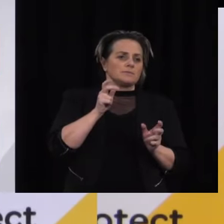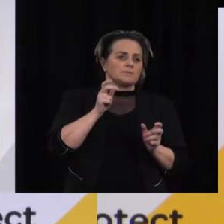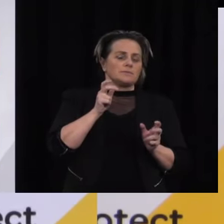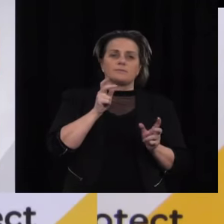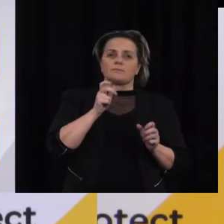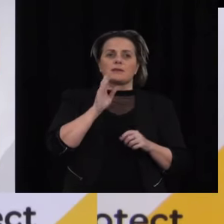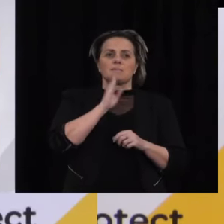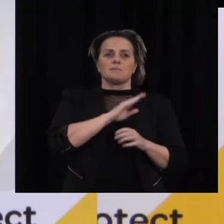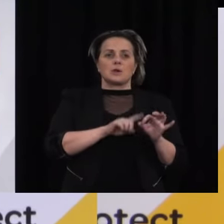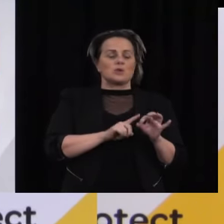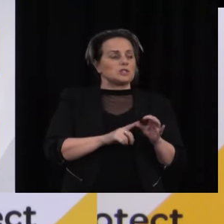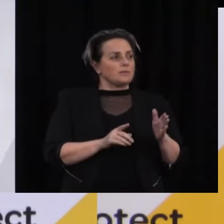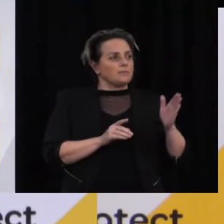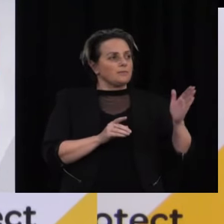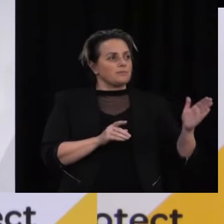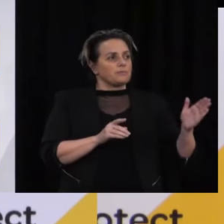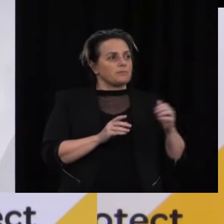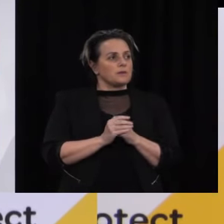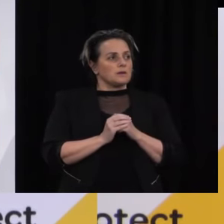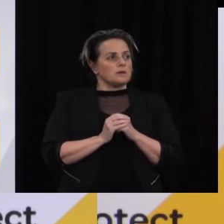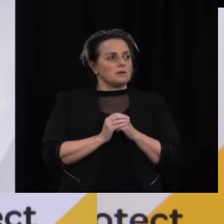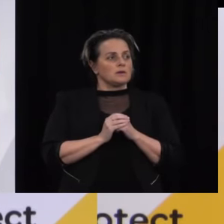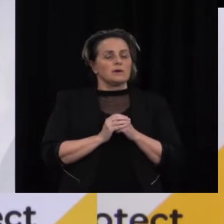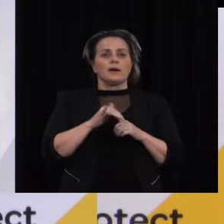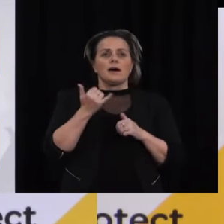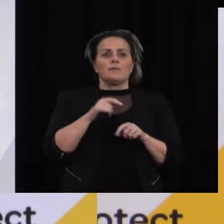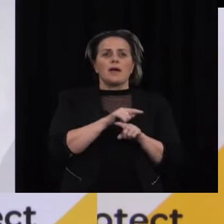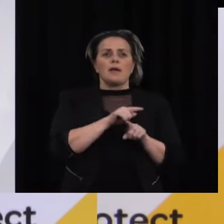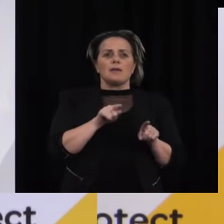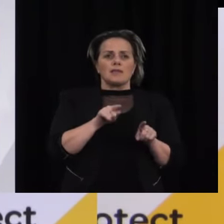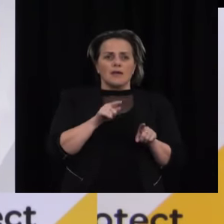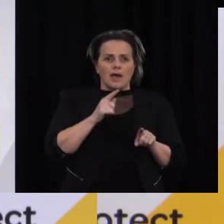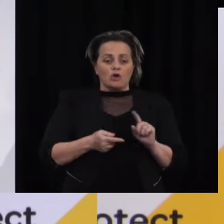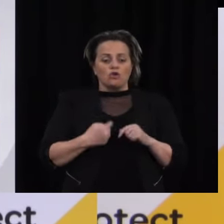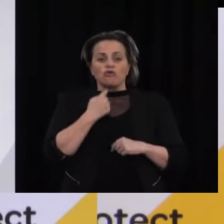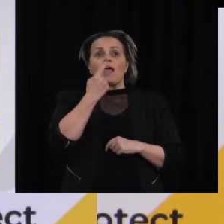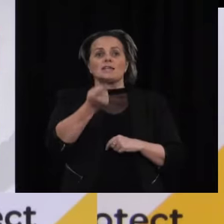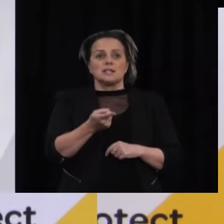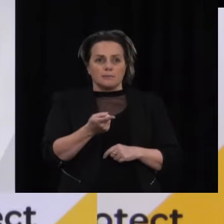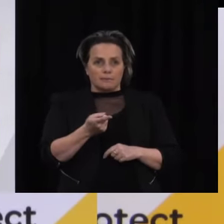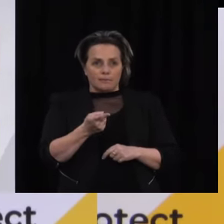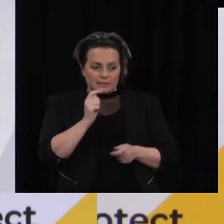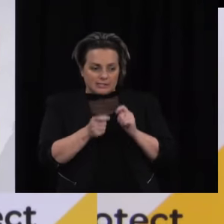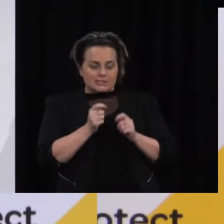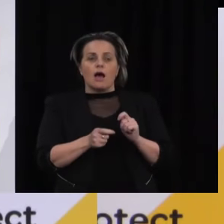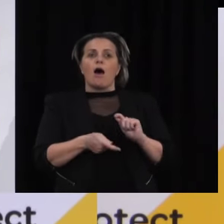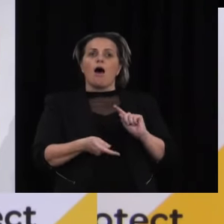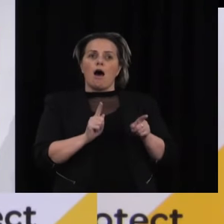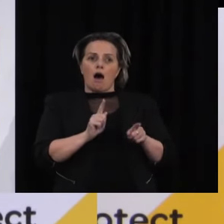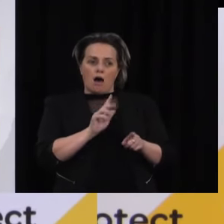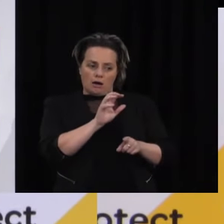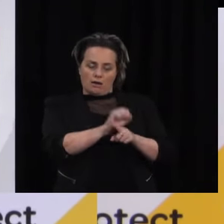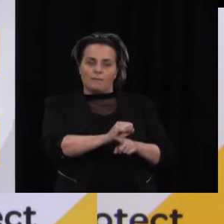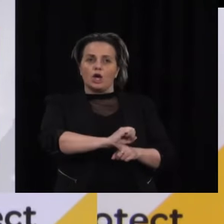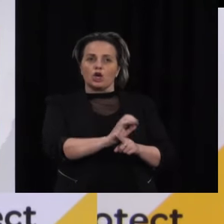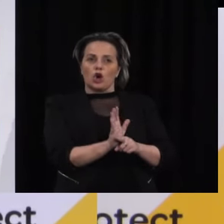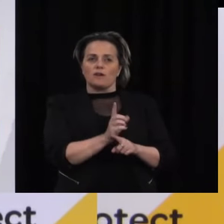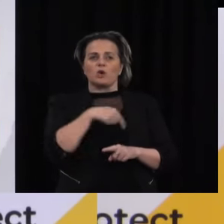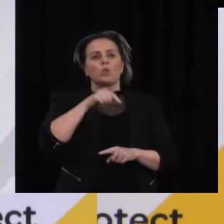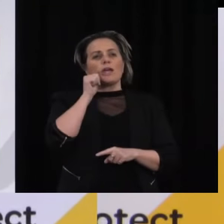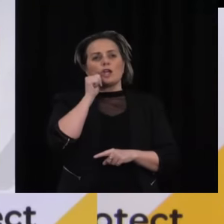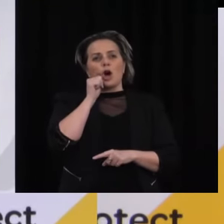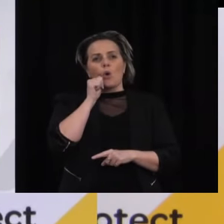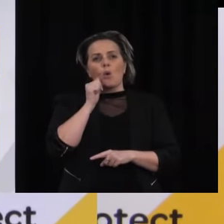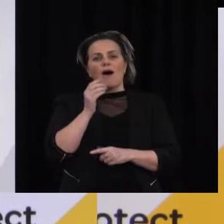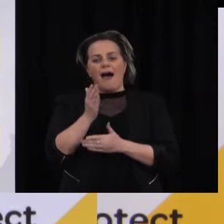That's correct, or they may have been picked up through surveillance testing, but certainly at the moment we know at least half of them